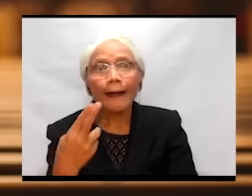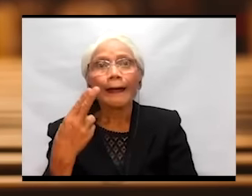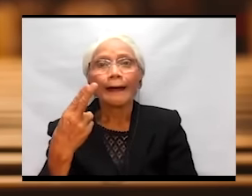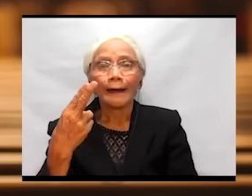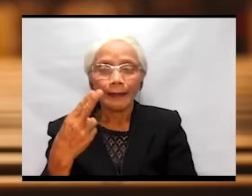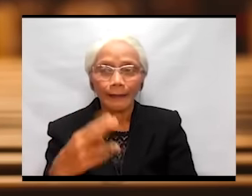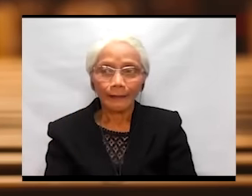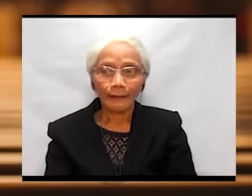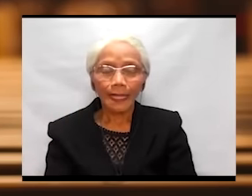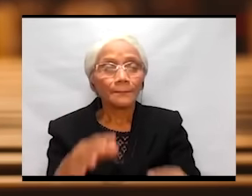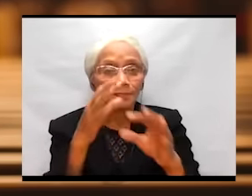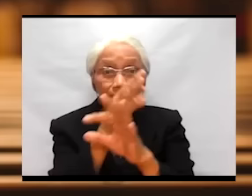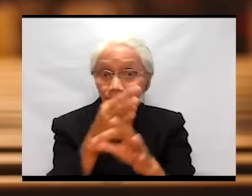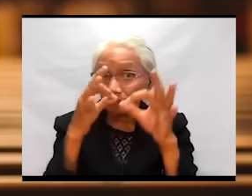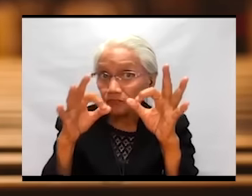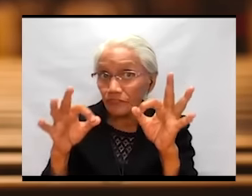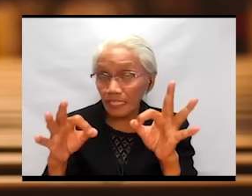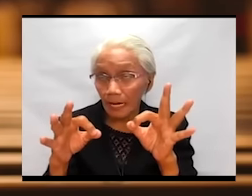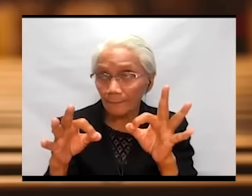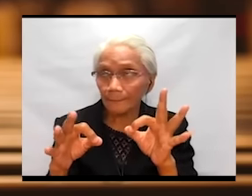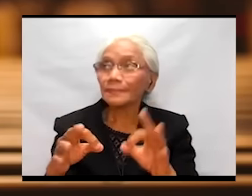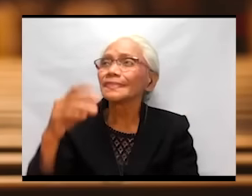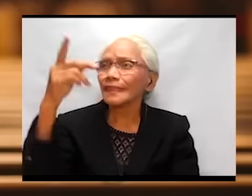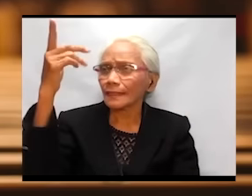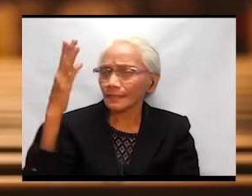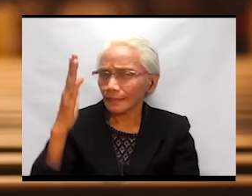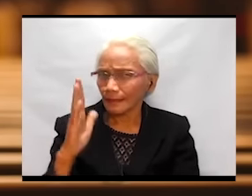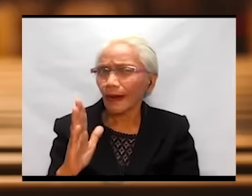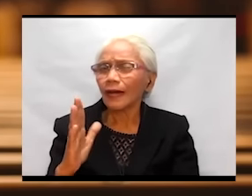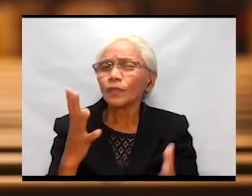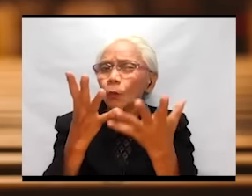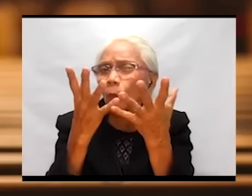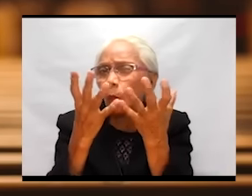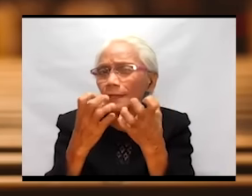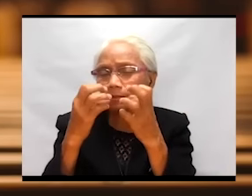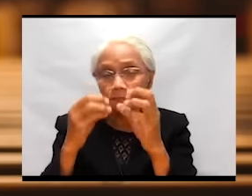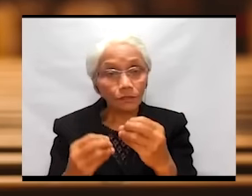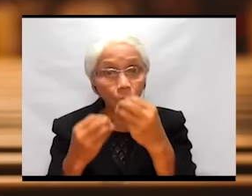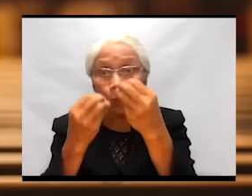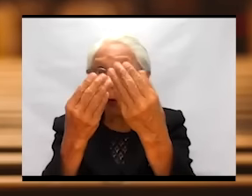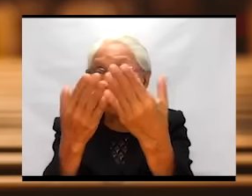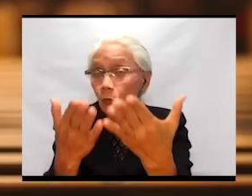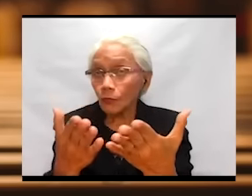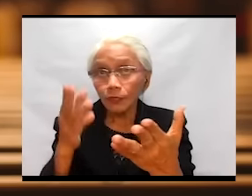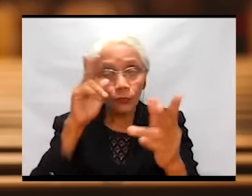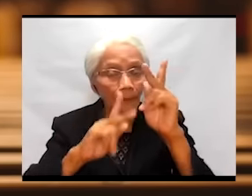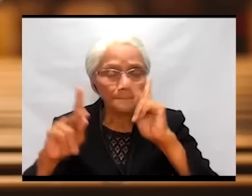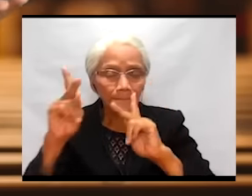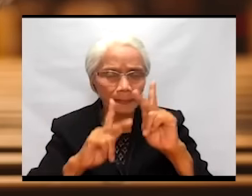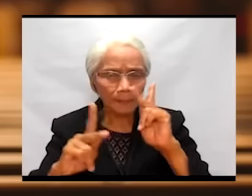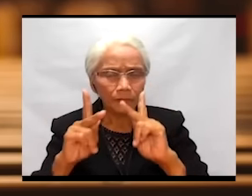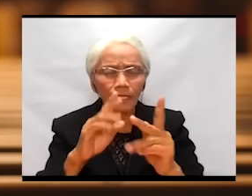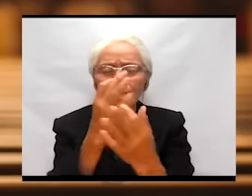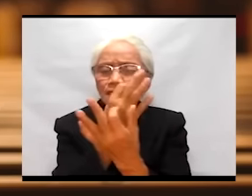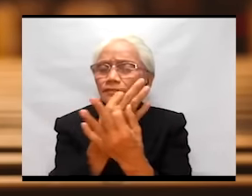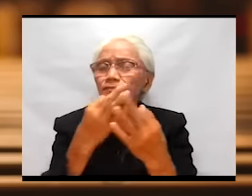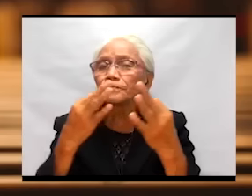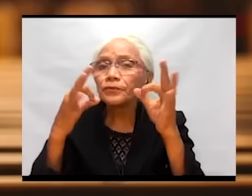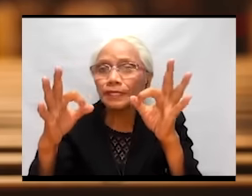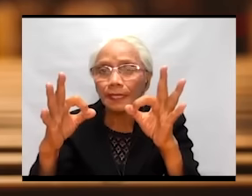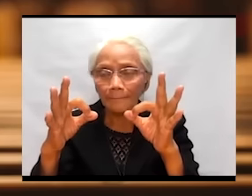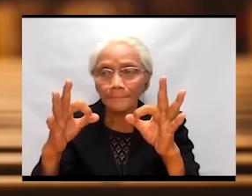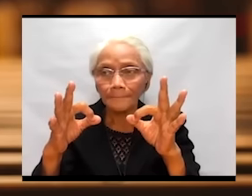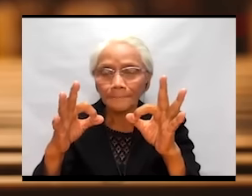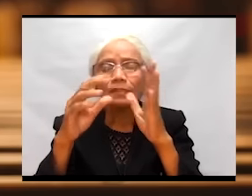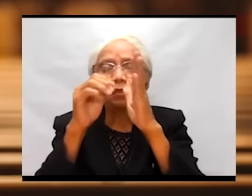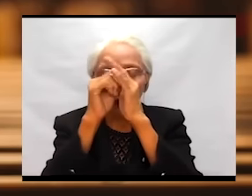God wants to offer to the people is the freedom to worship God.